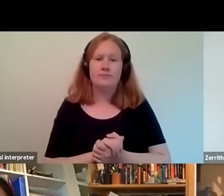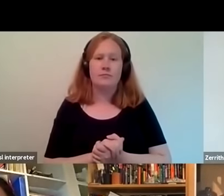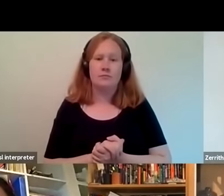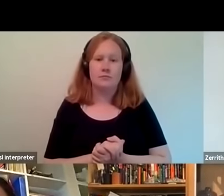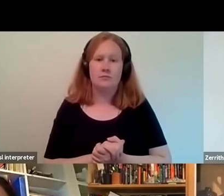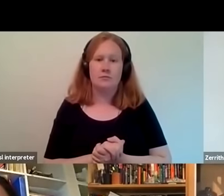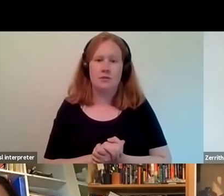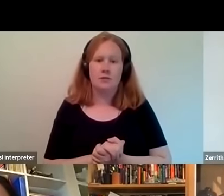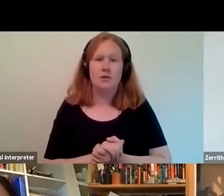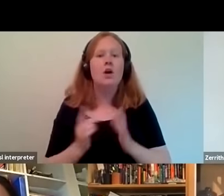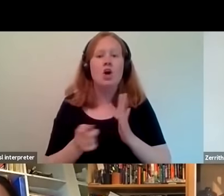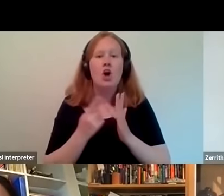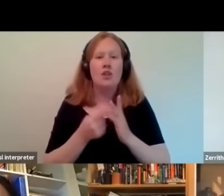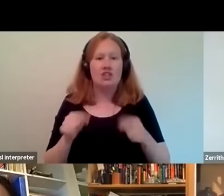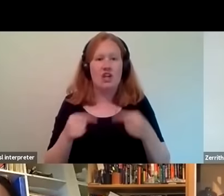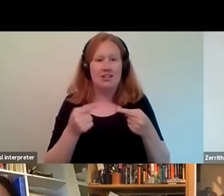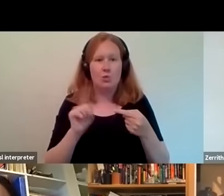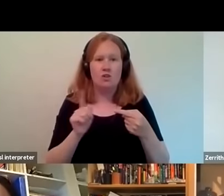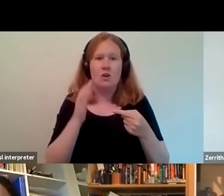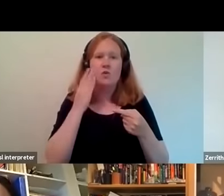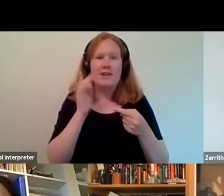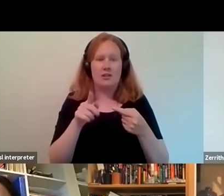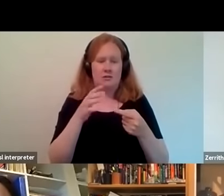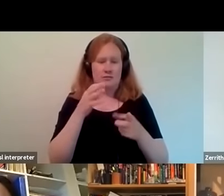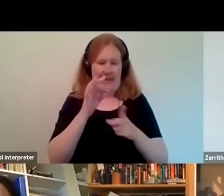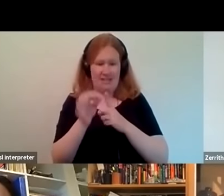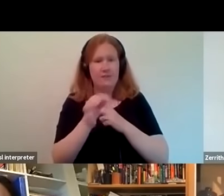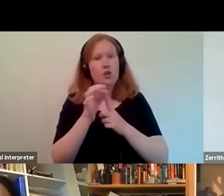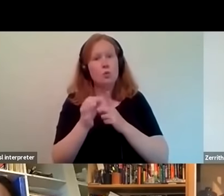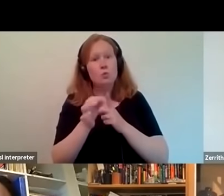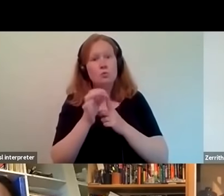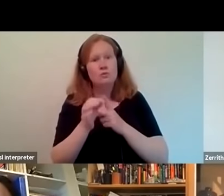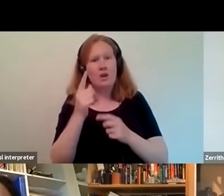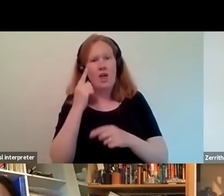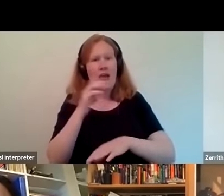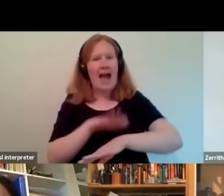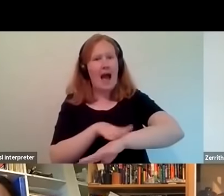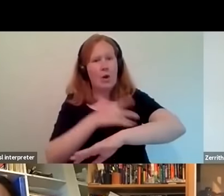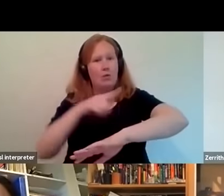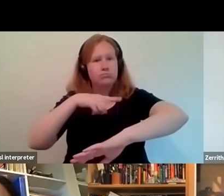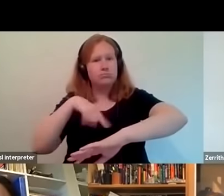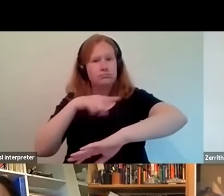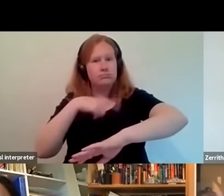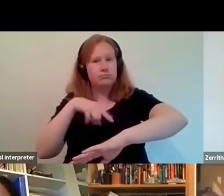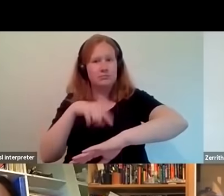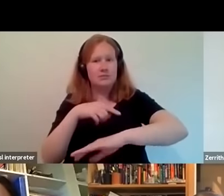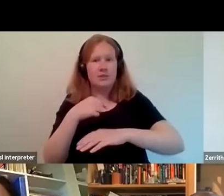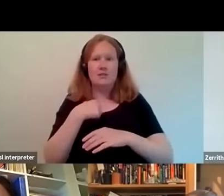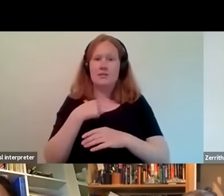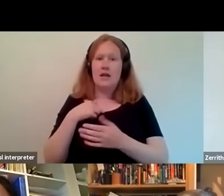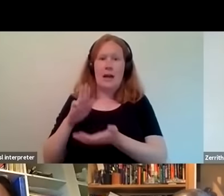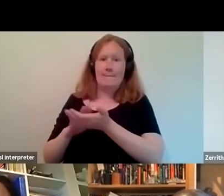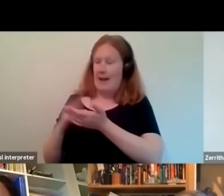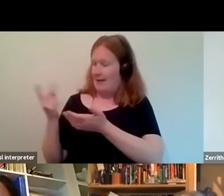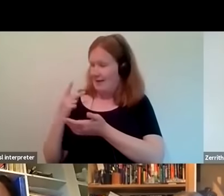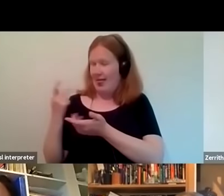another challenge is also when you're conducting the interview is how long the interview goes on for and michael and i have done some work